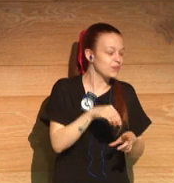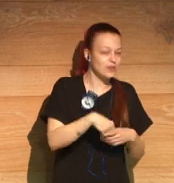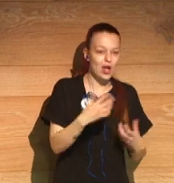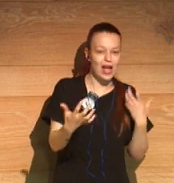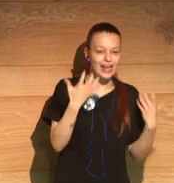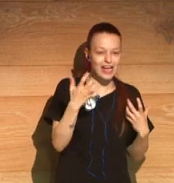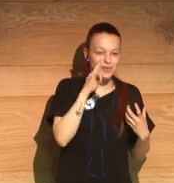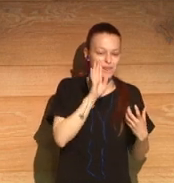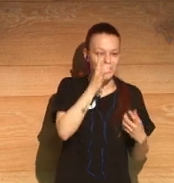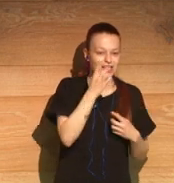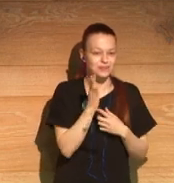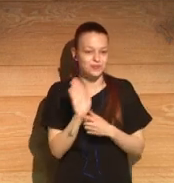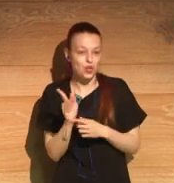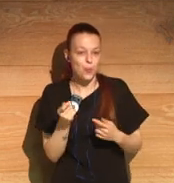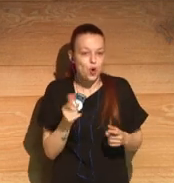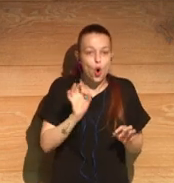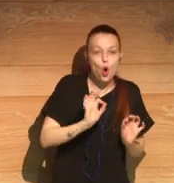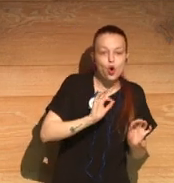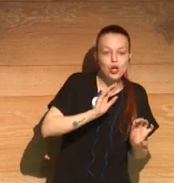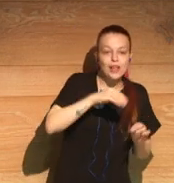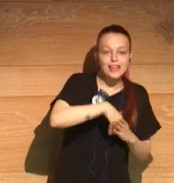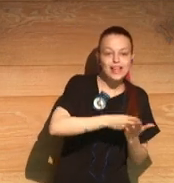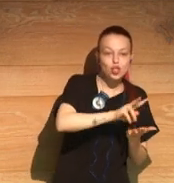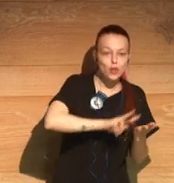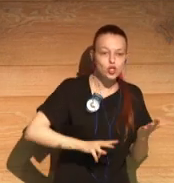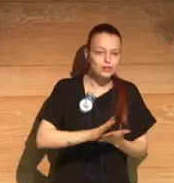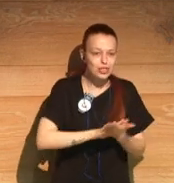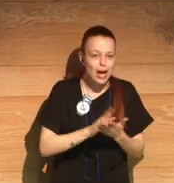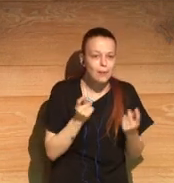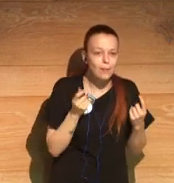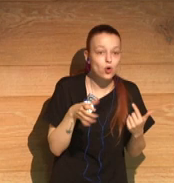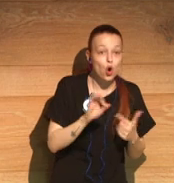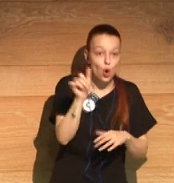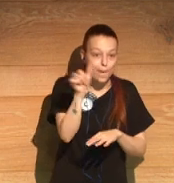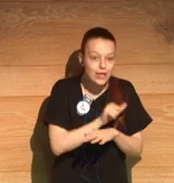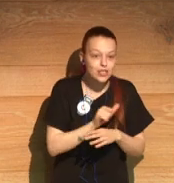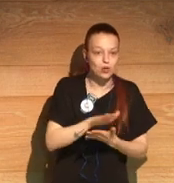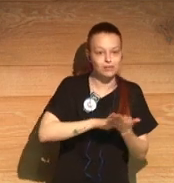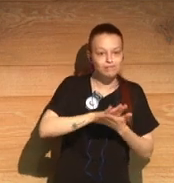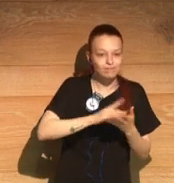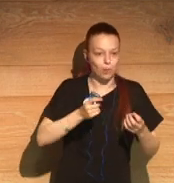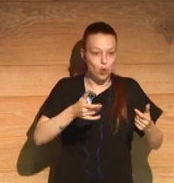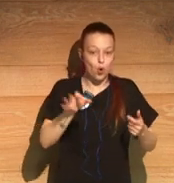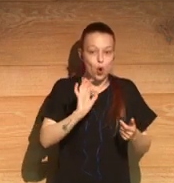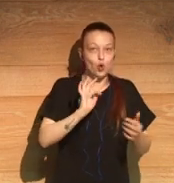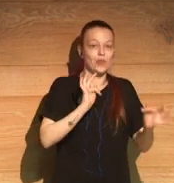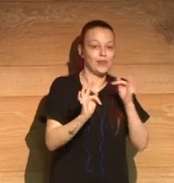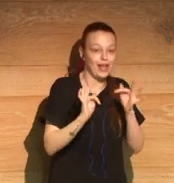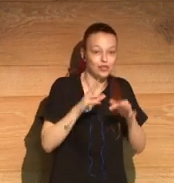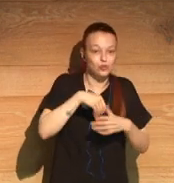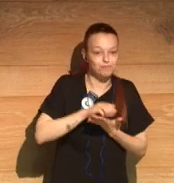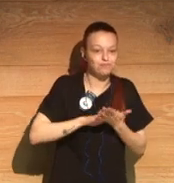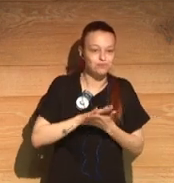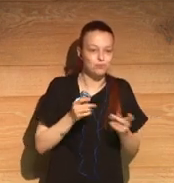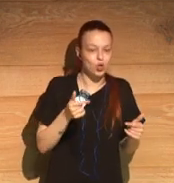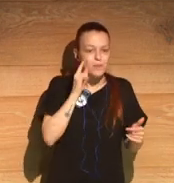or plays, you know, and I think it's time for a reckoning on that, that, you know, we should be talking about it